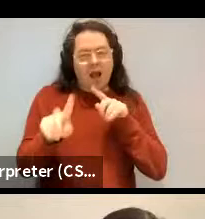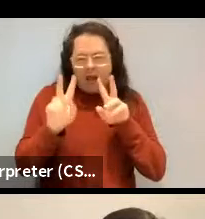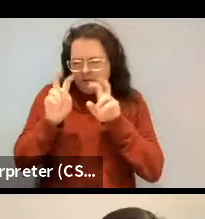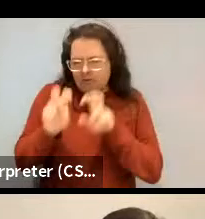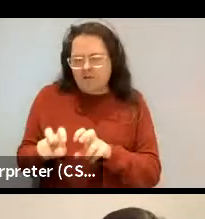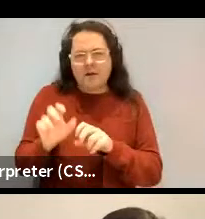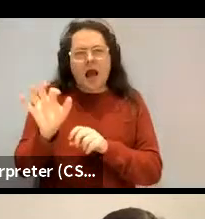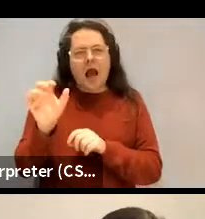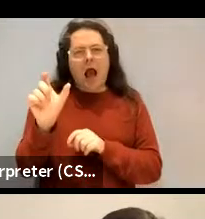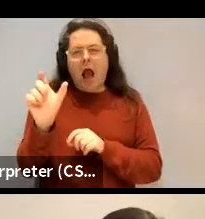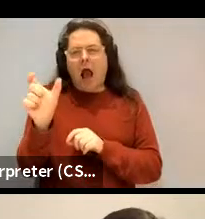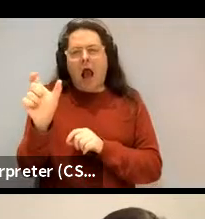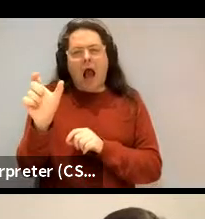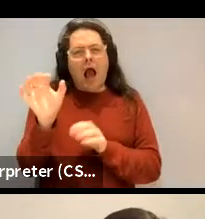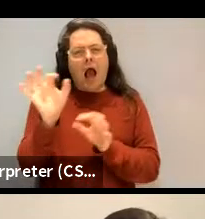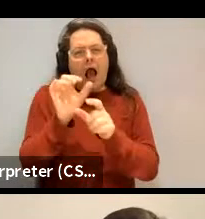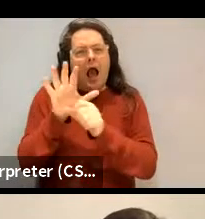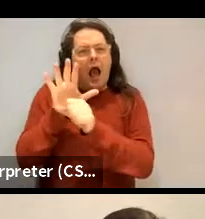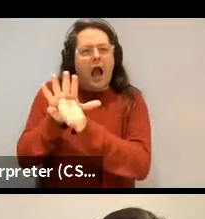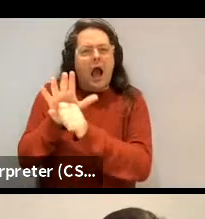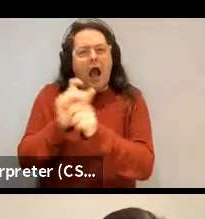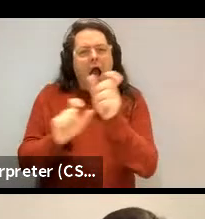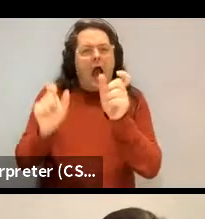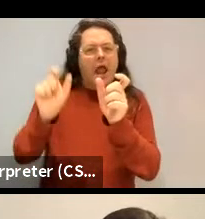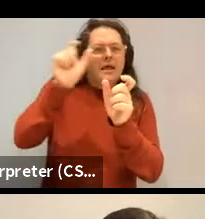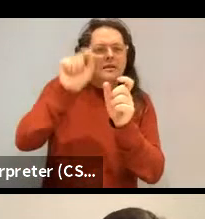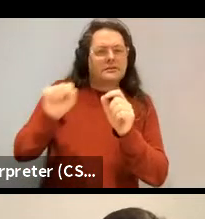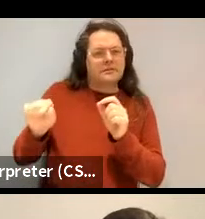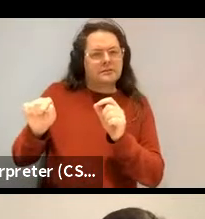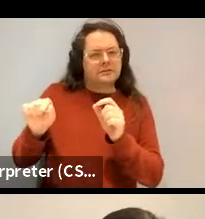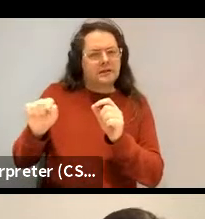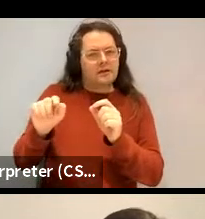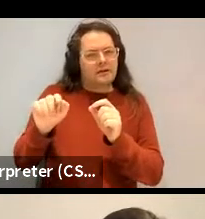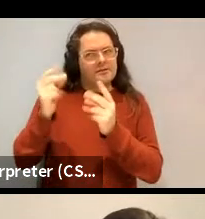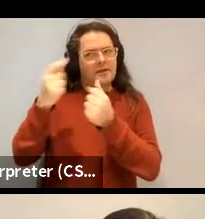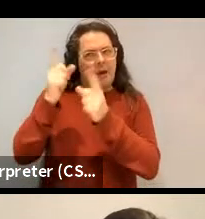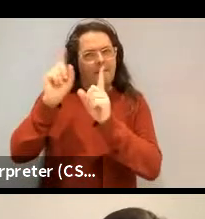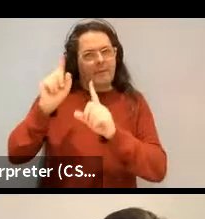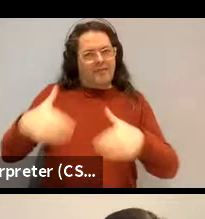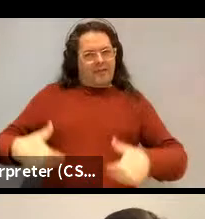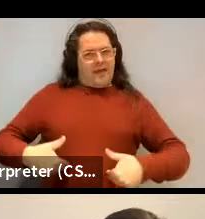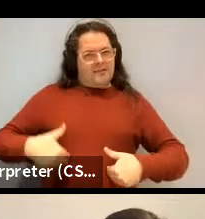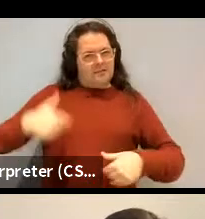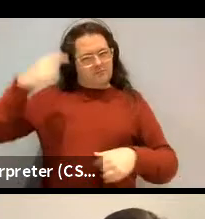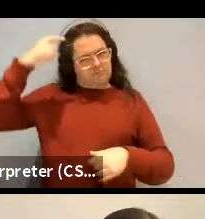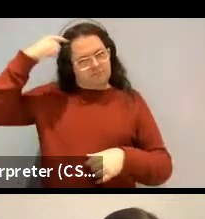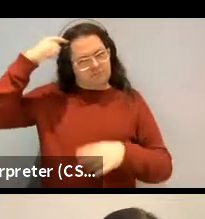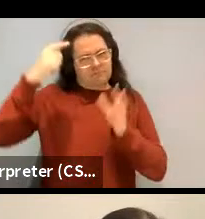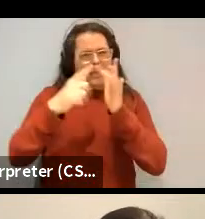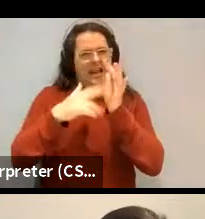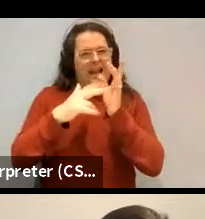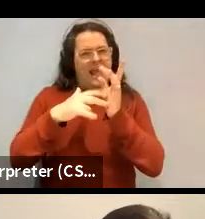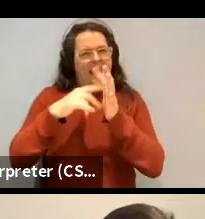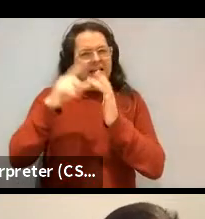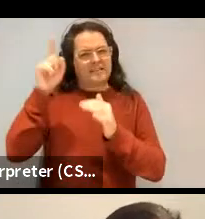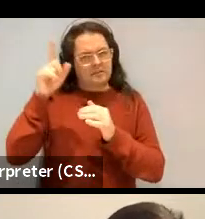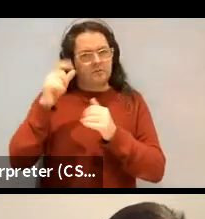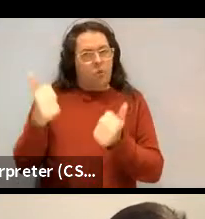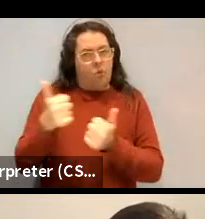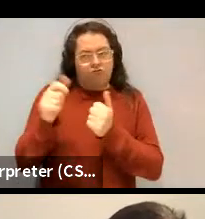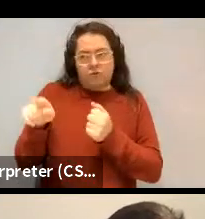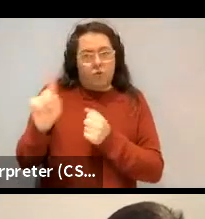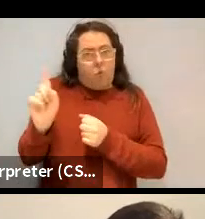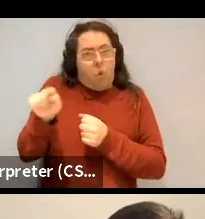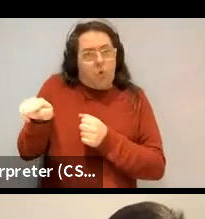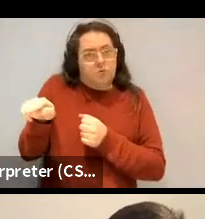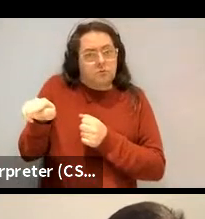they think these are innate. Right. What are other things if Nate, I mean, if maybe, maybe we're wrong and maybe some aspects of islands are